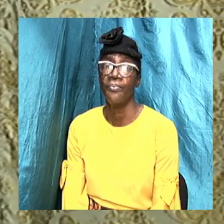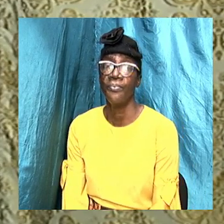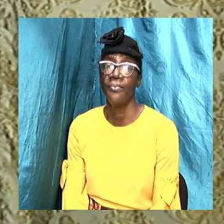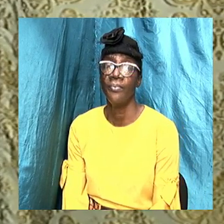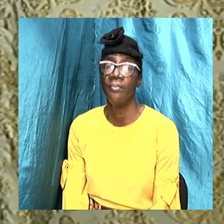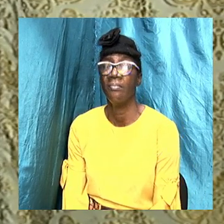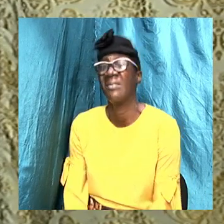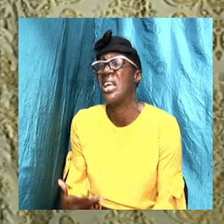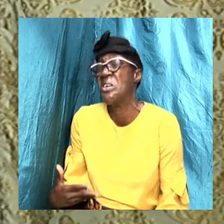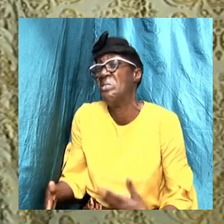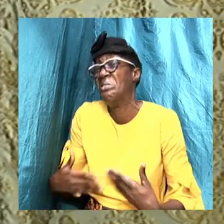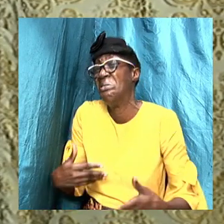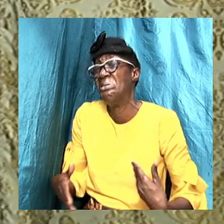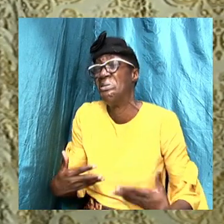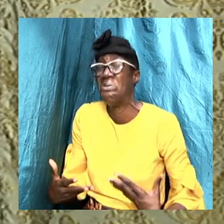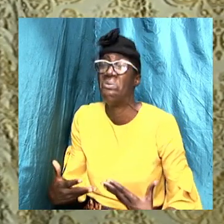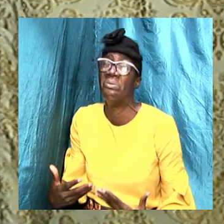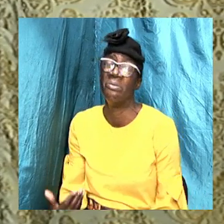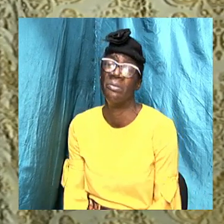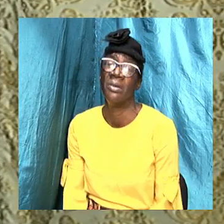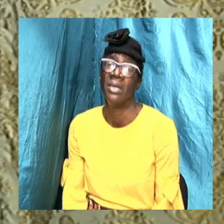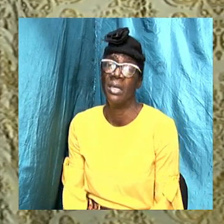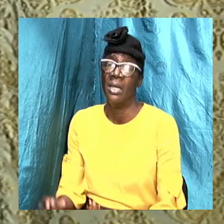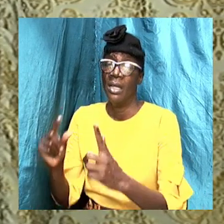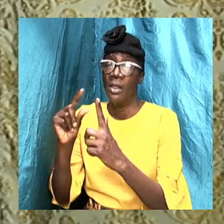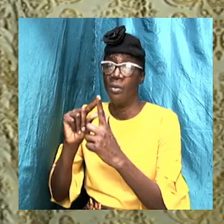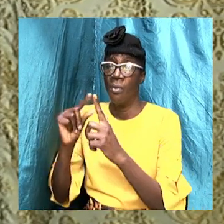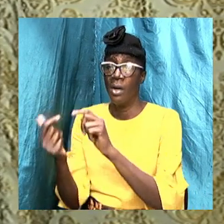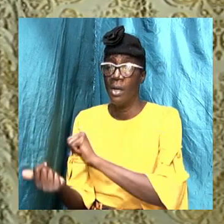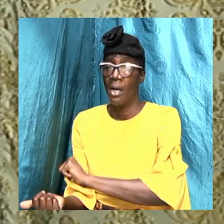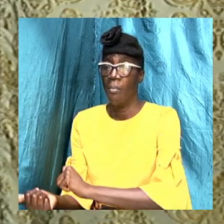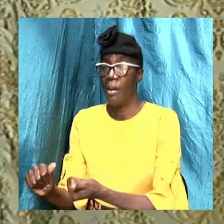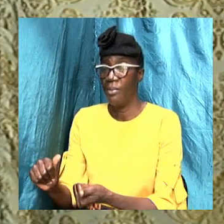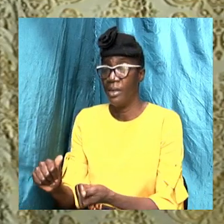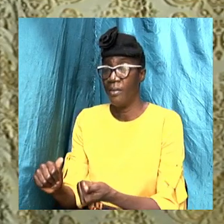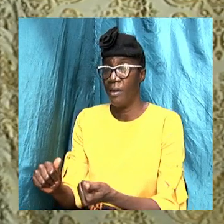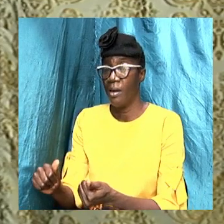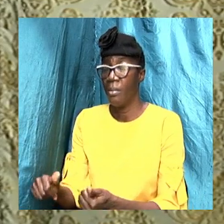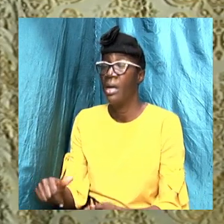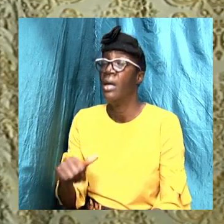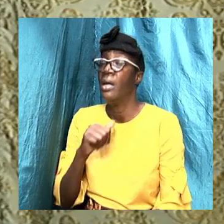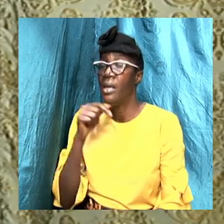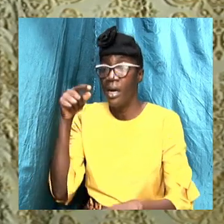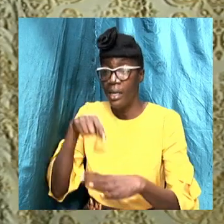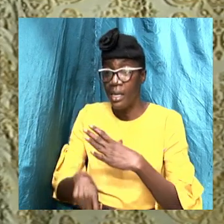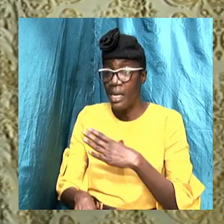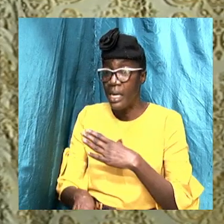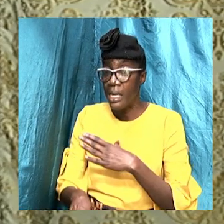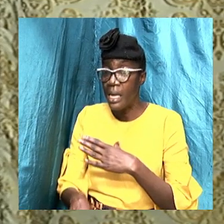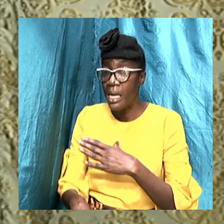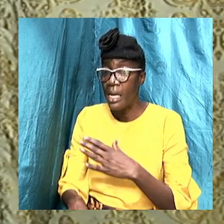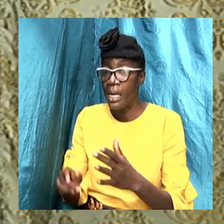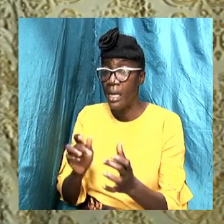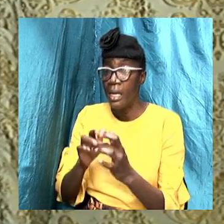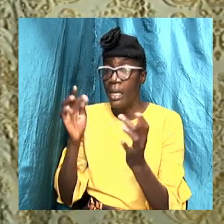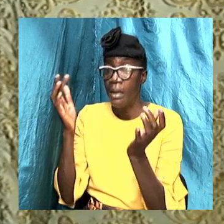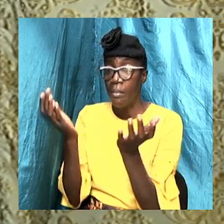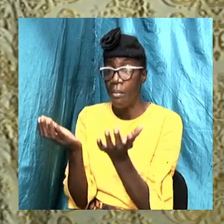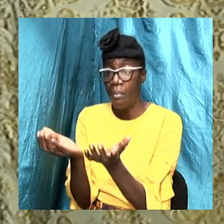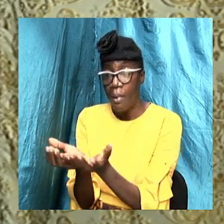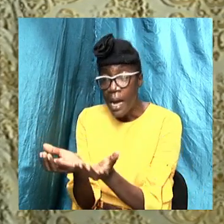So, though the word baptism was not mentioned in the Old Testament, I want us to know